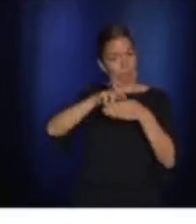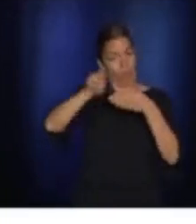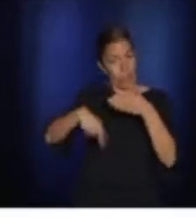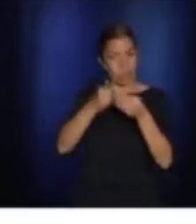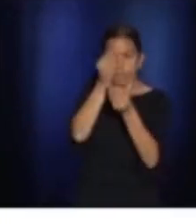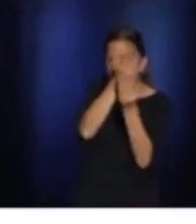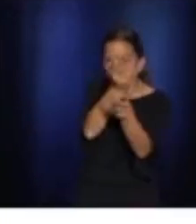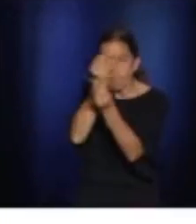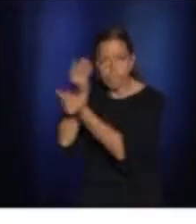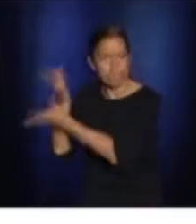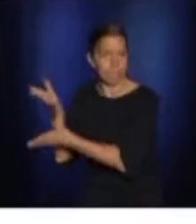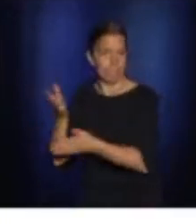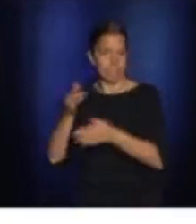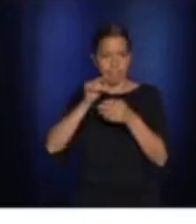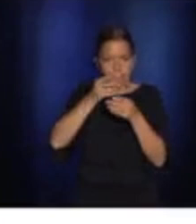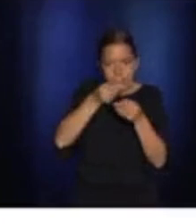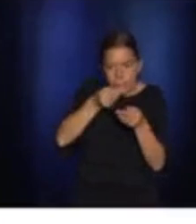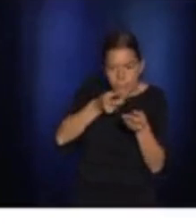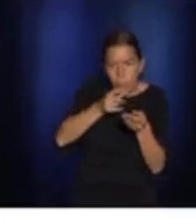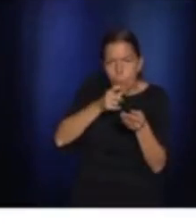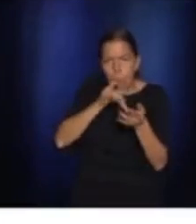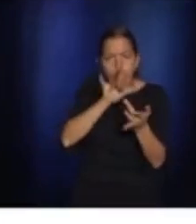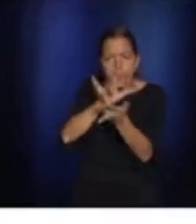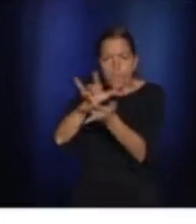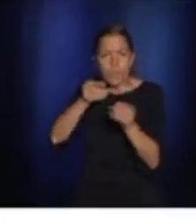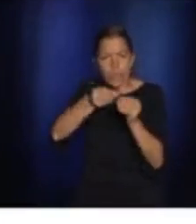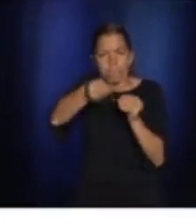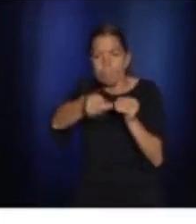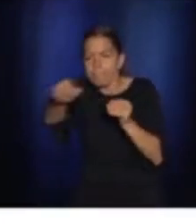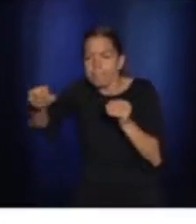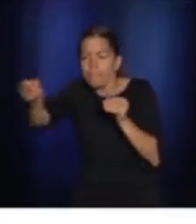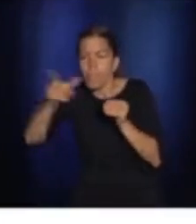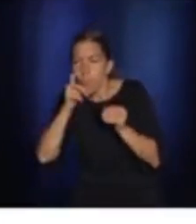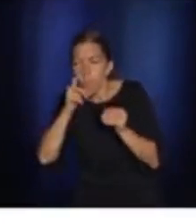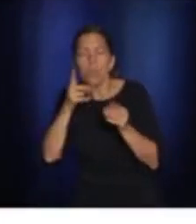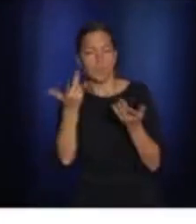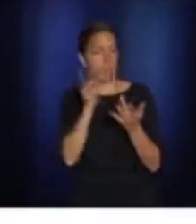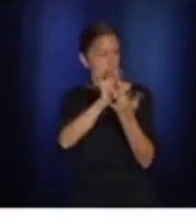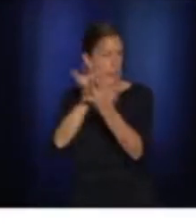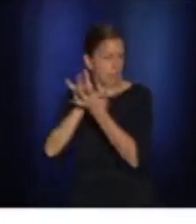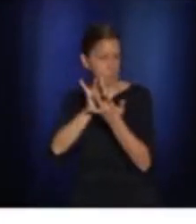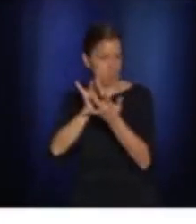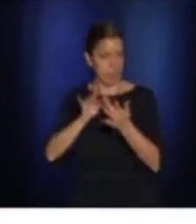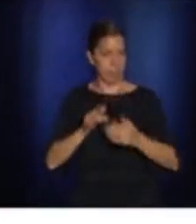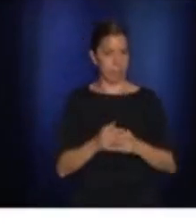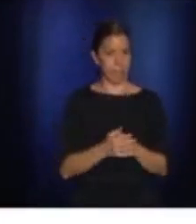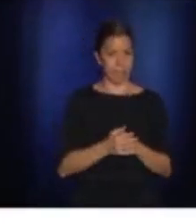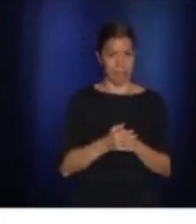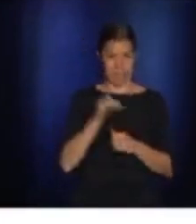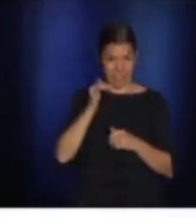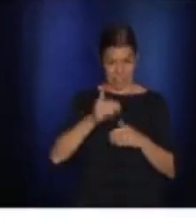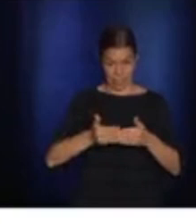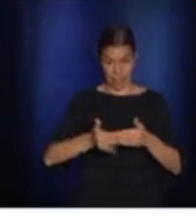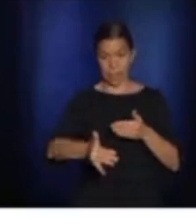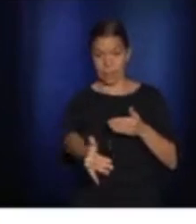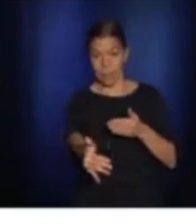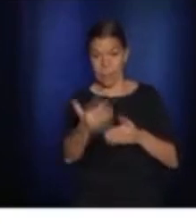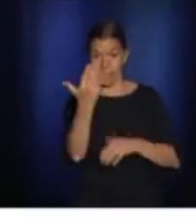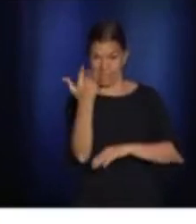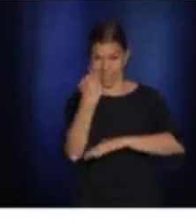new attendants will finish their training and will come as reinforcement to be had to the staff of our